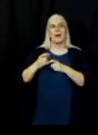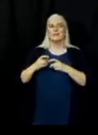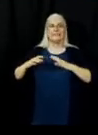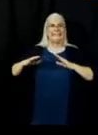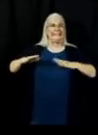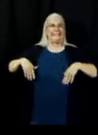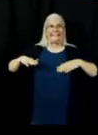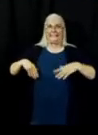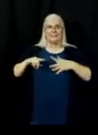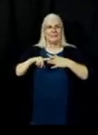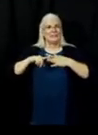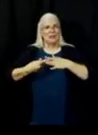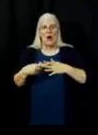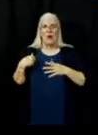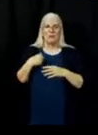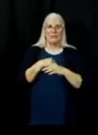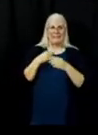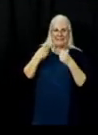being created.